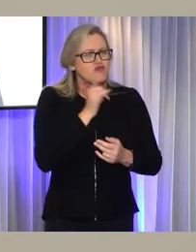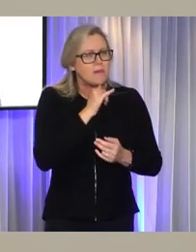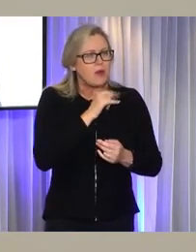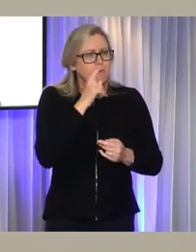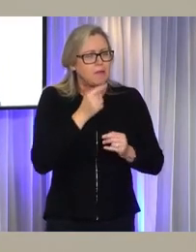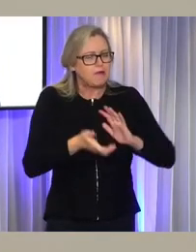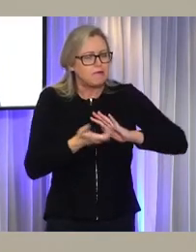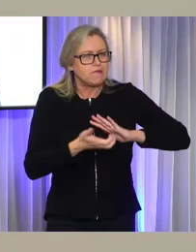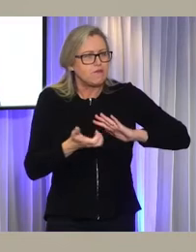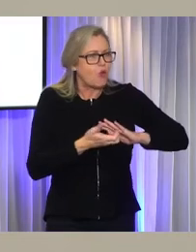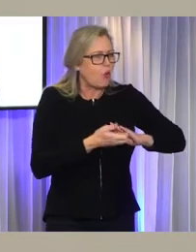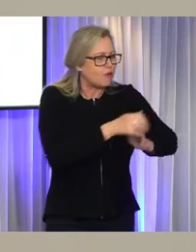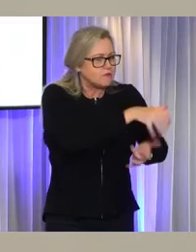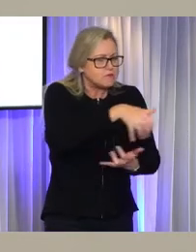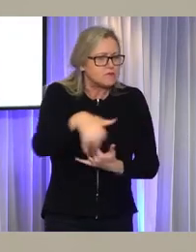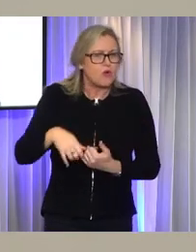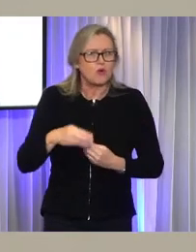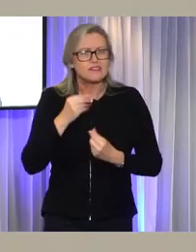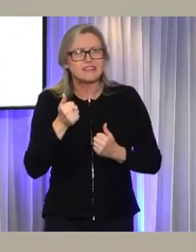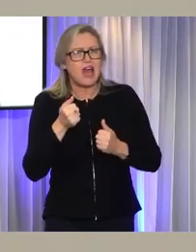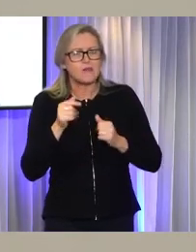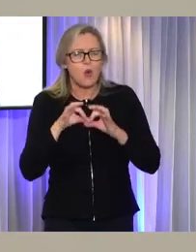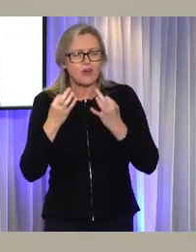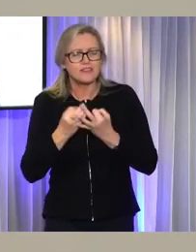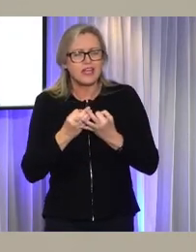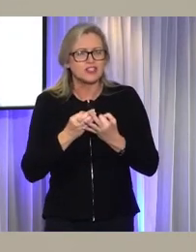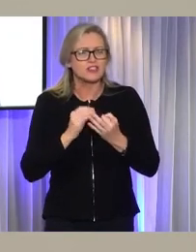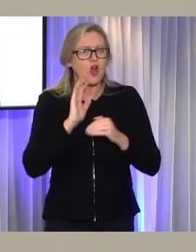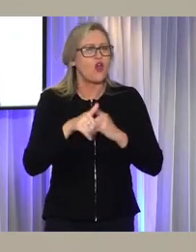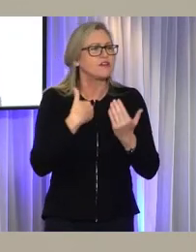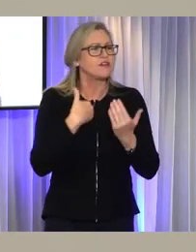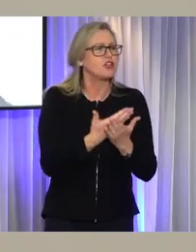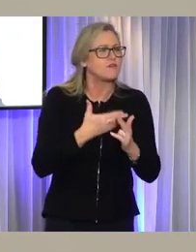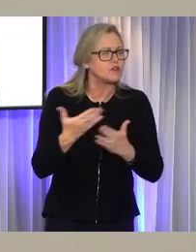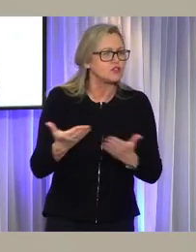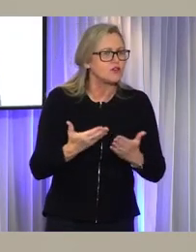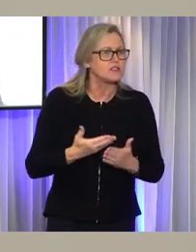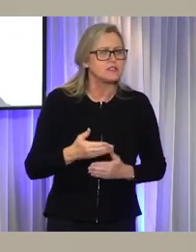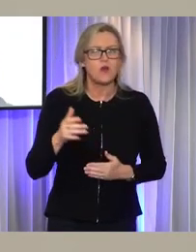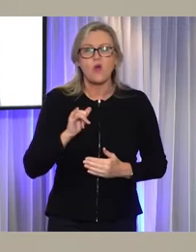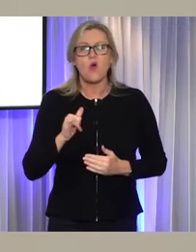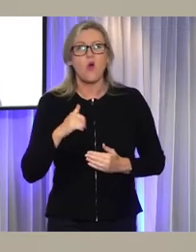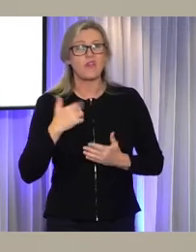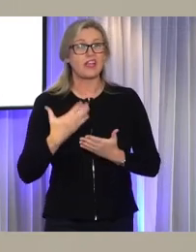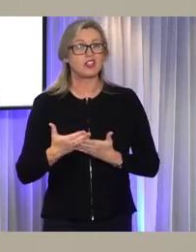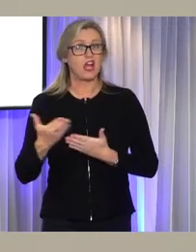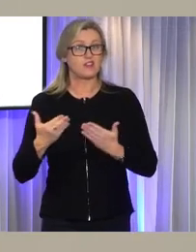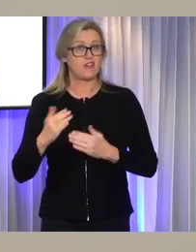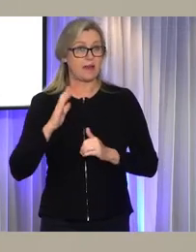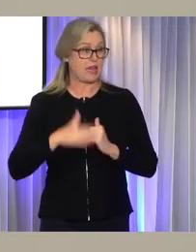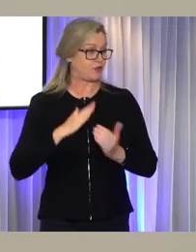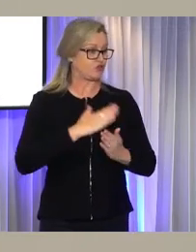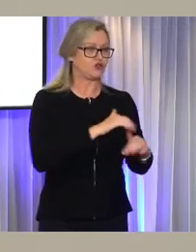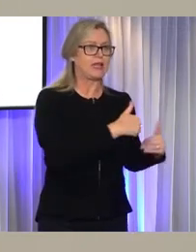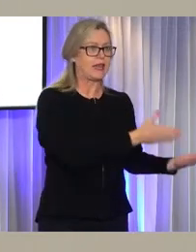the scheme or dodgy providers overcharging for services or charging for services they don't deliver them at all. I've put the